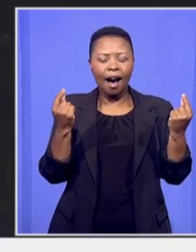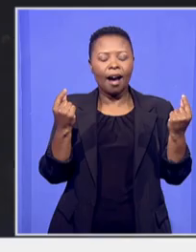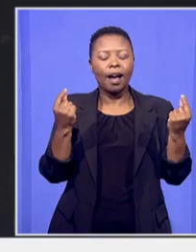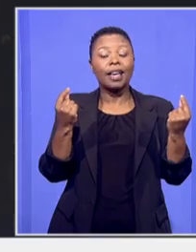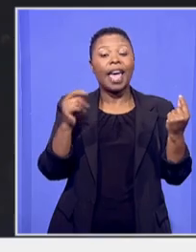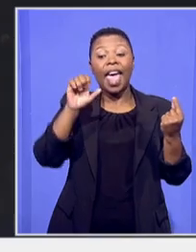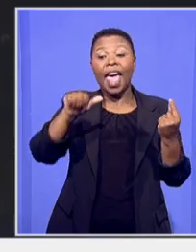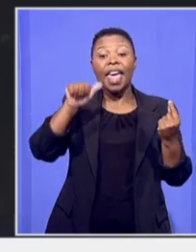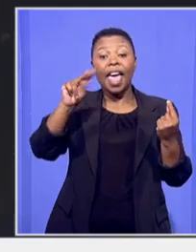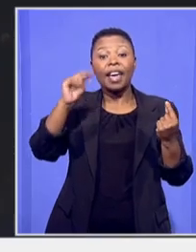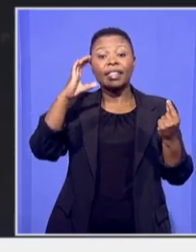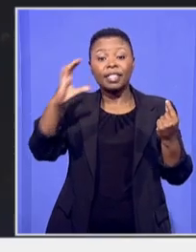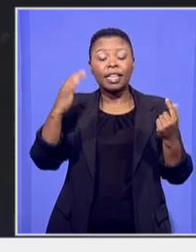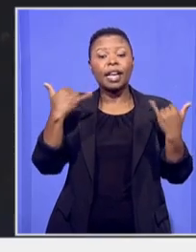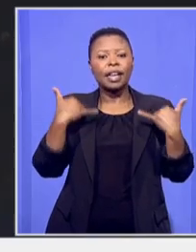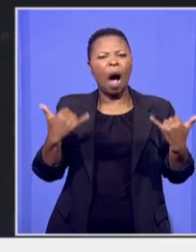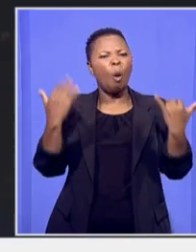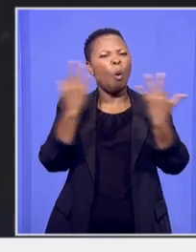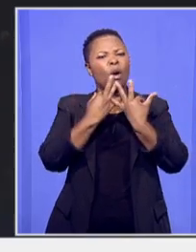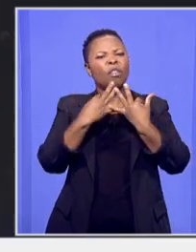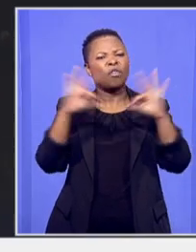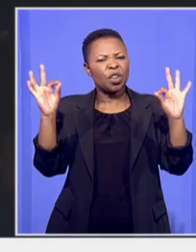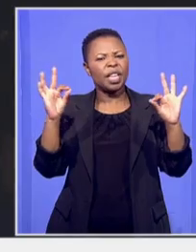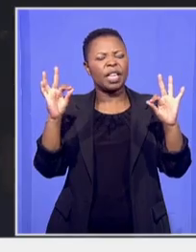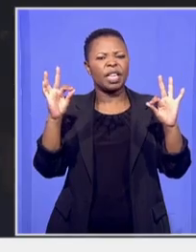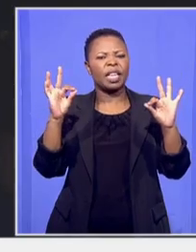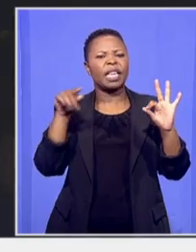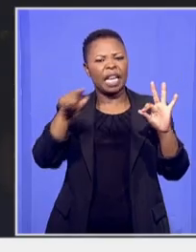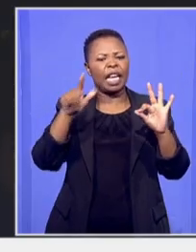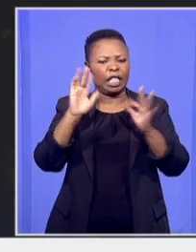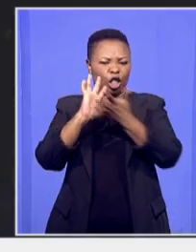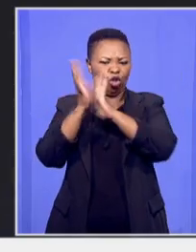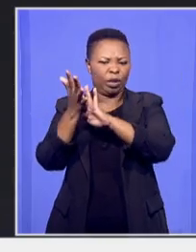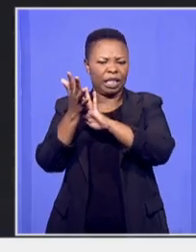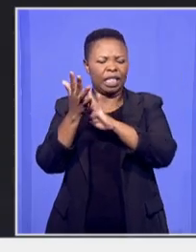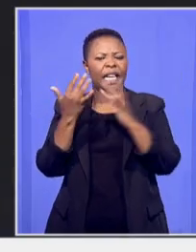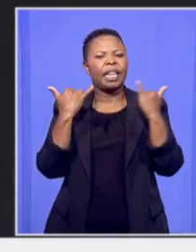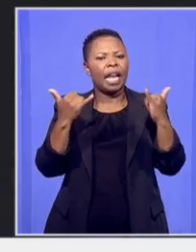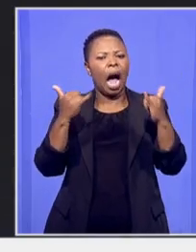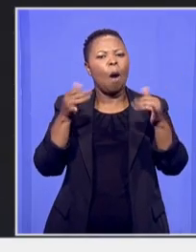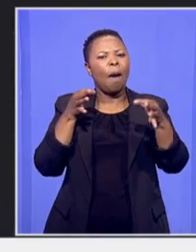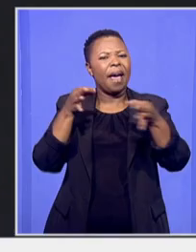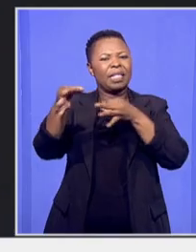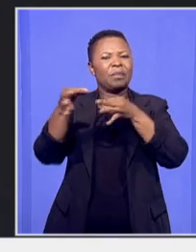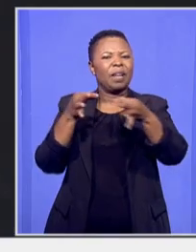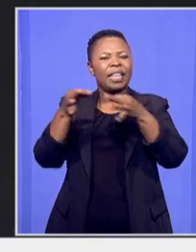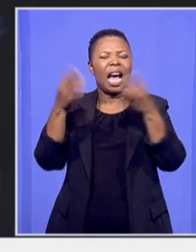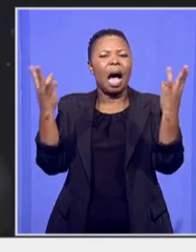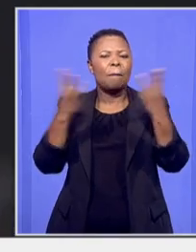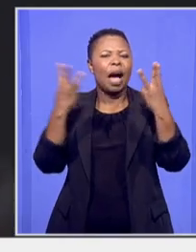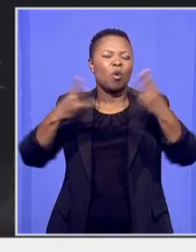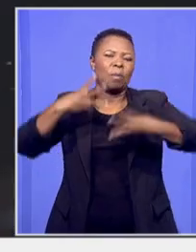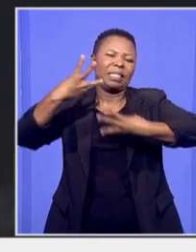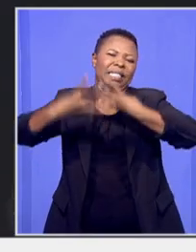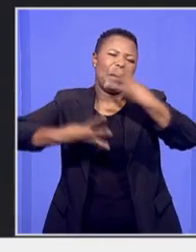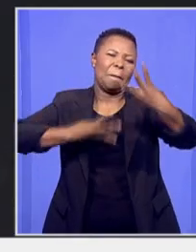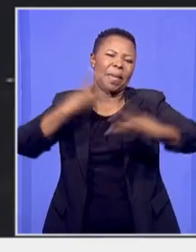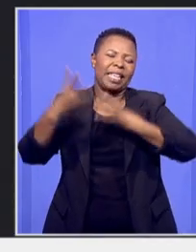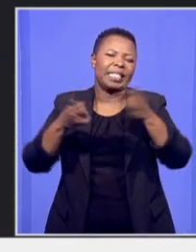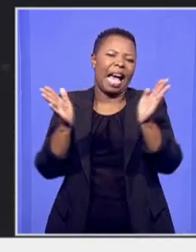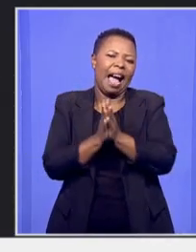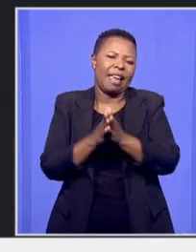a free fall of destruction this